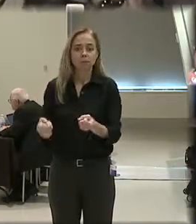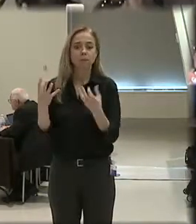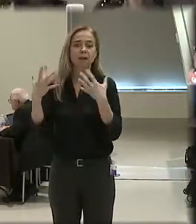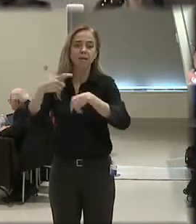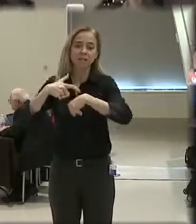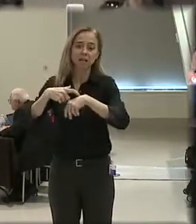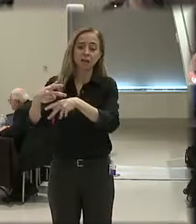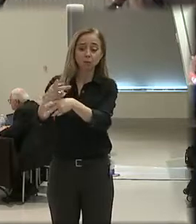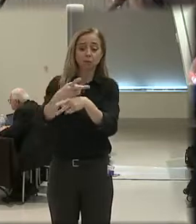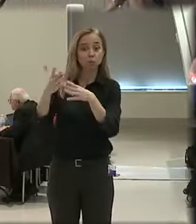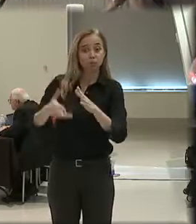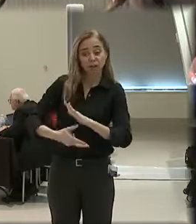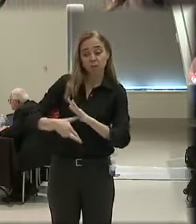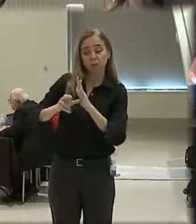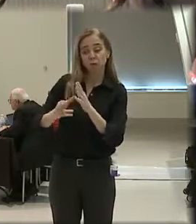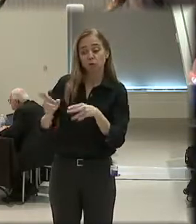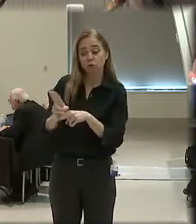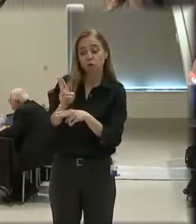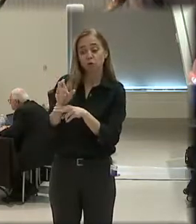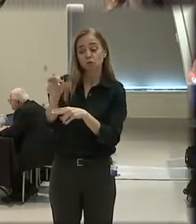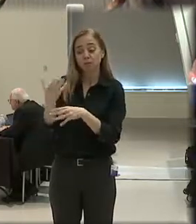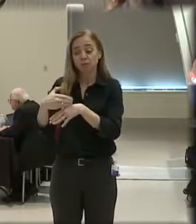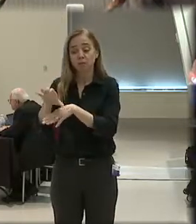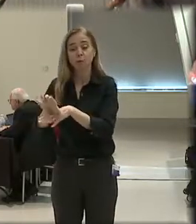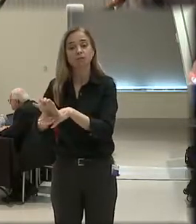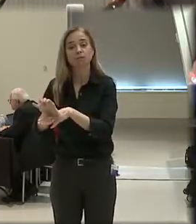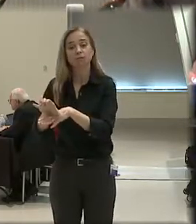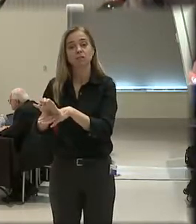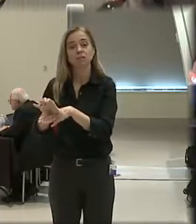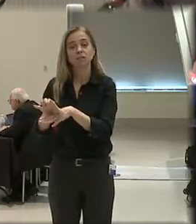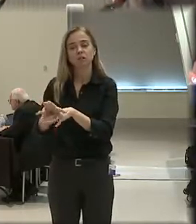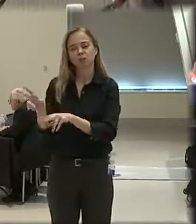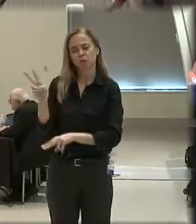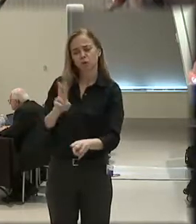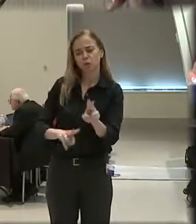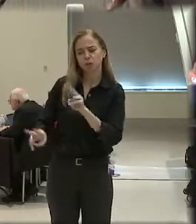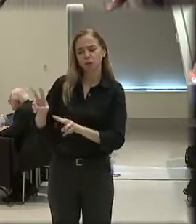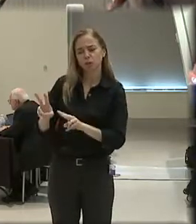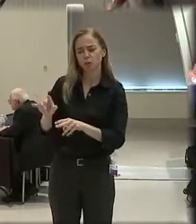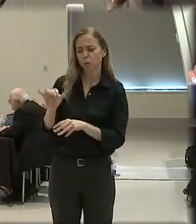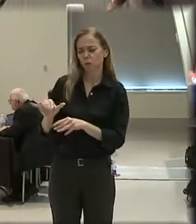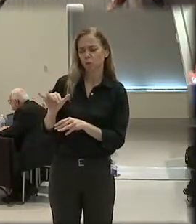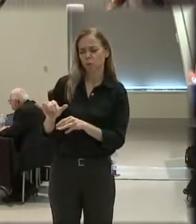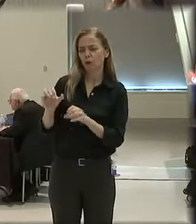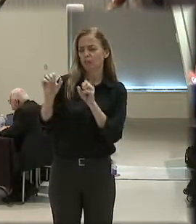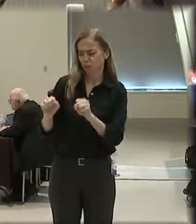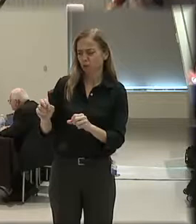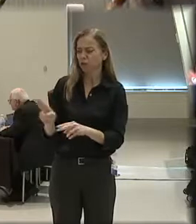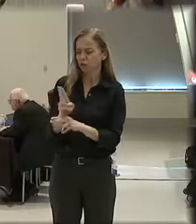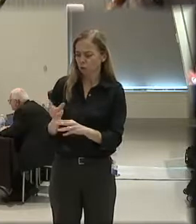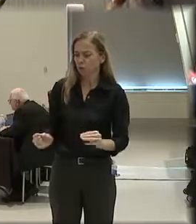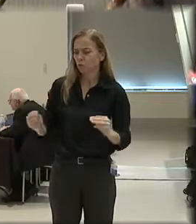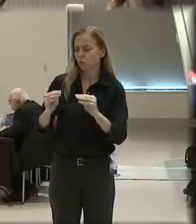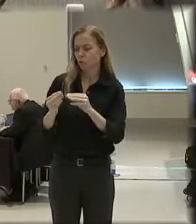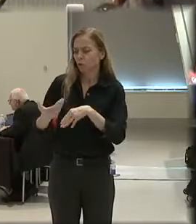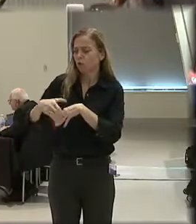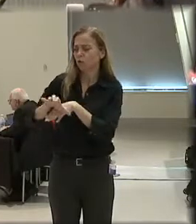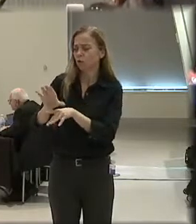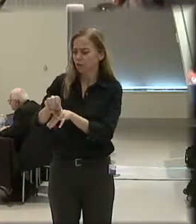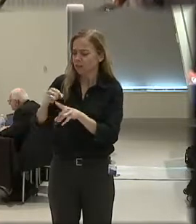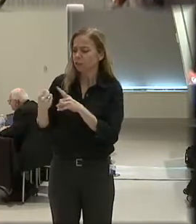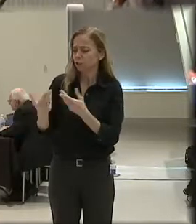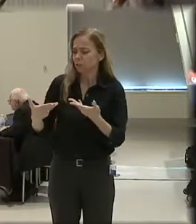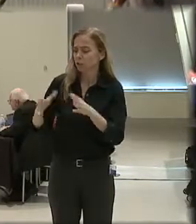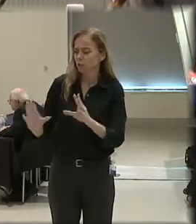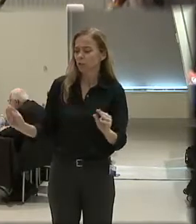as a supervisor reviewing use of force, you're looking at it and going, geez, this officer could have used more force. The situation allowed